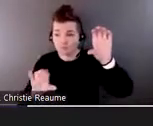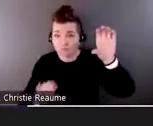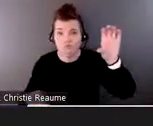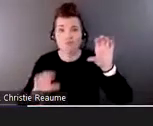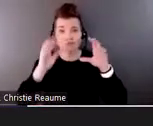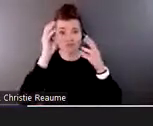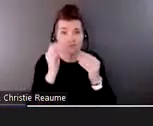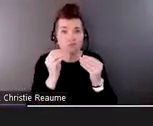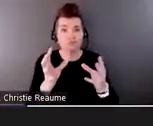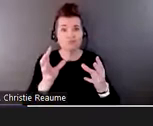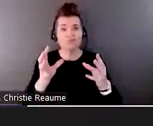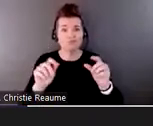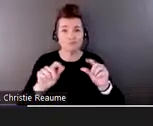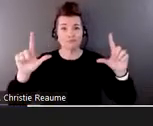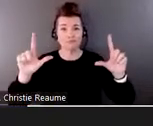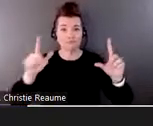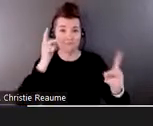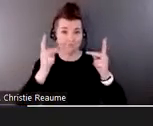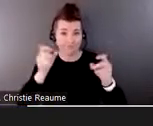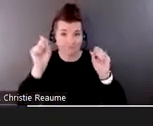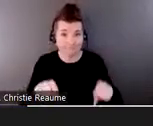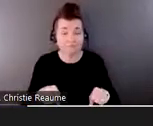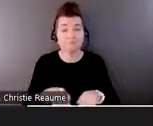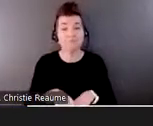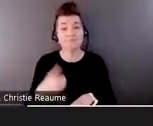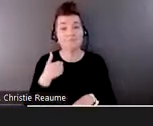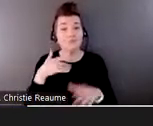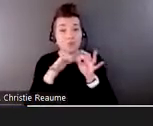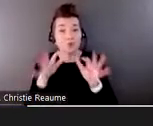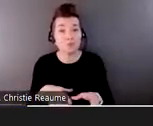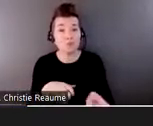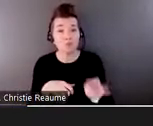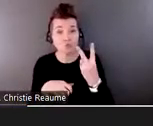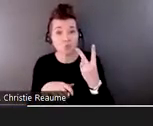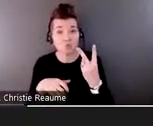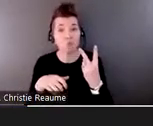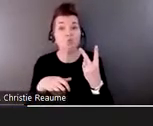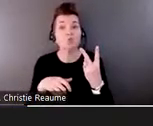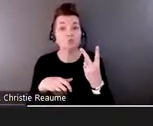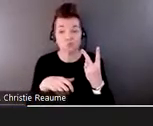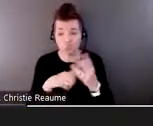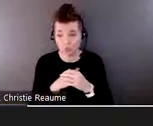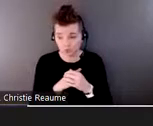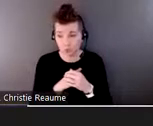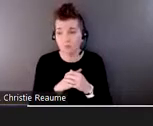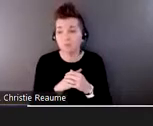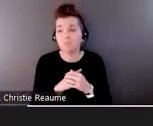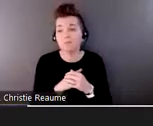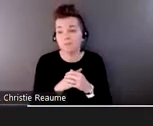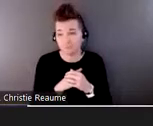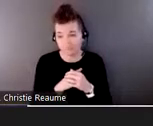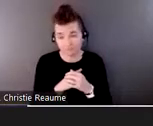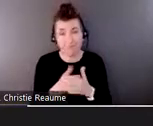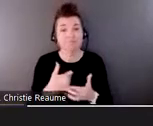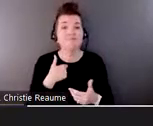have our ASL interpreters with us today. I also have enabled the dictation